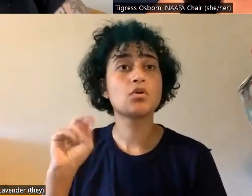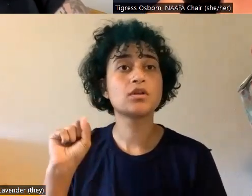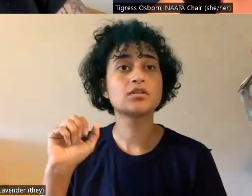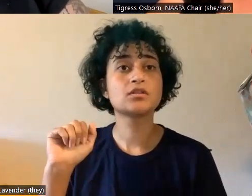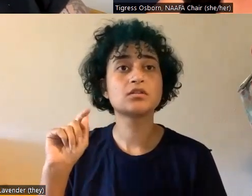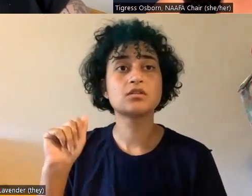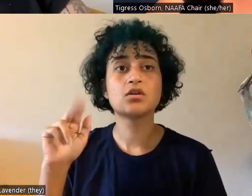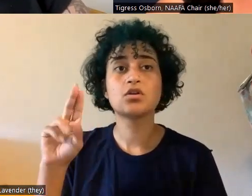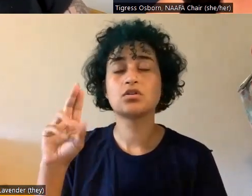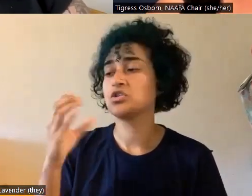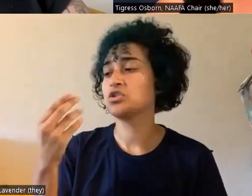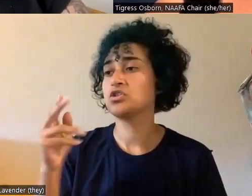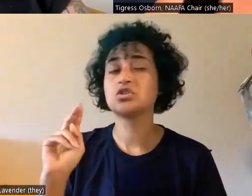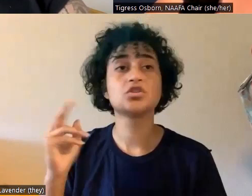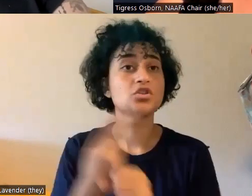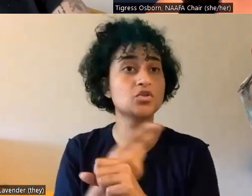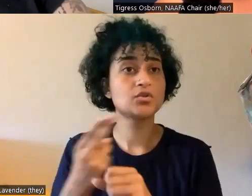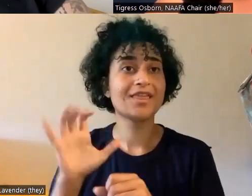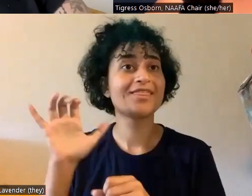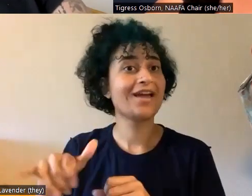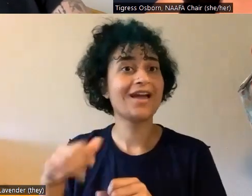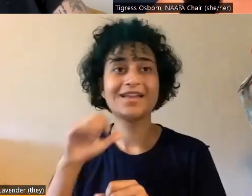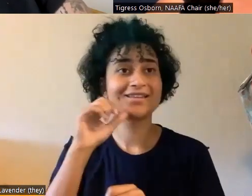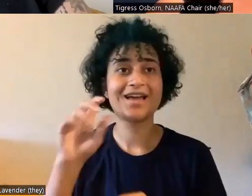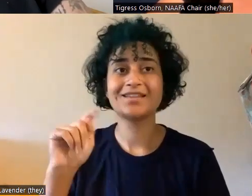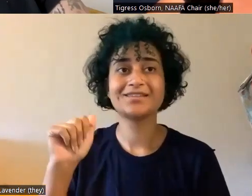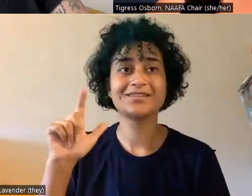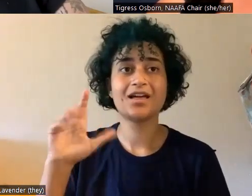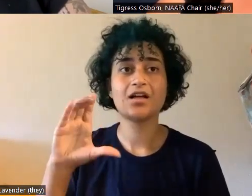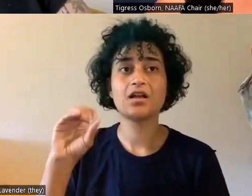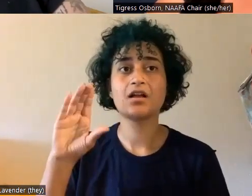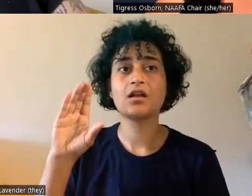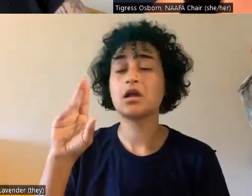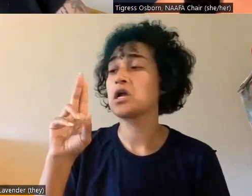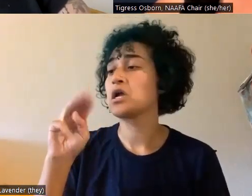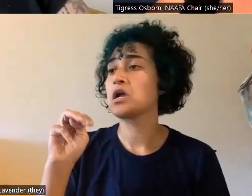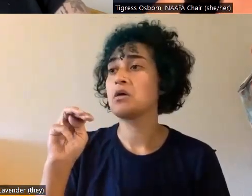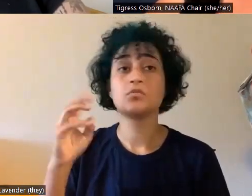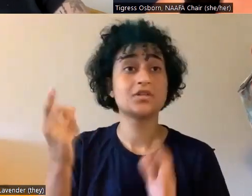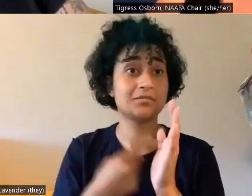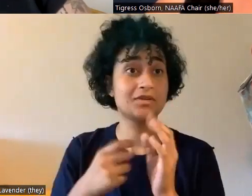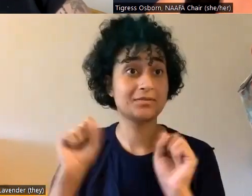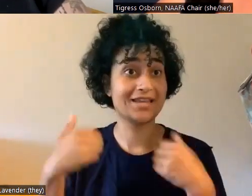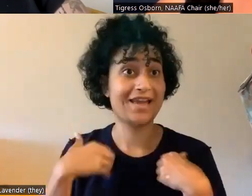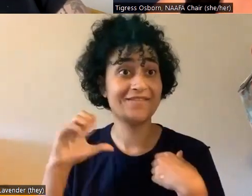corn, cornstarch based ones, not talcum based ones, which can have asbestos in them. Um,